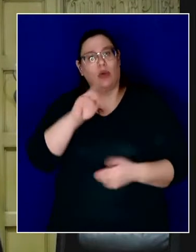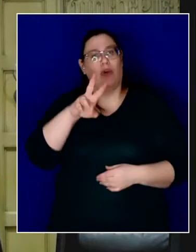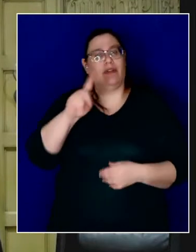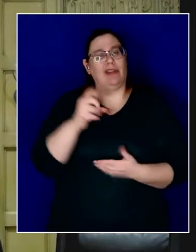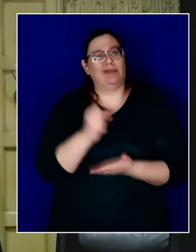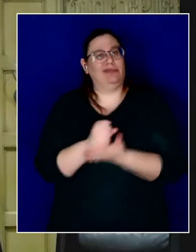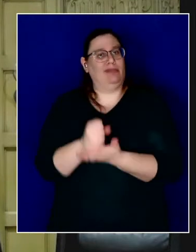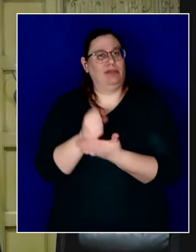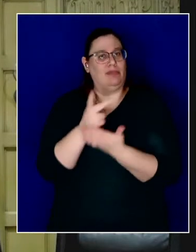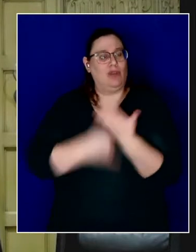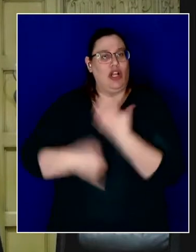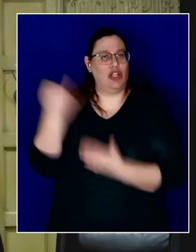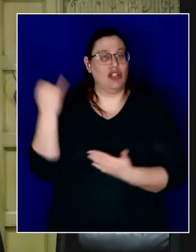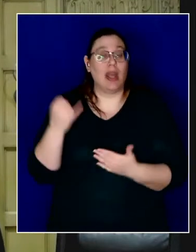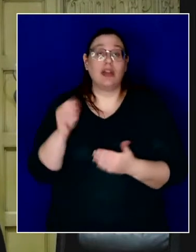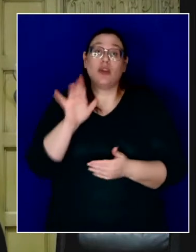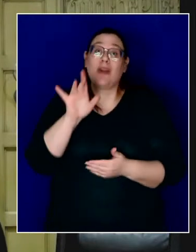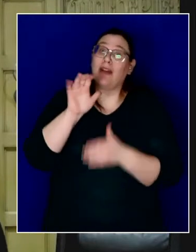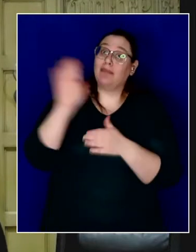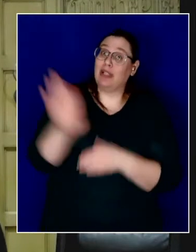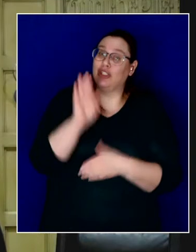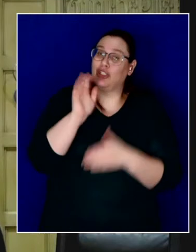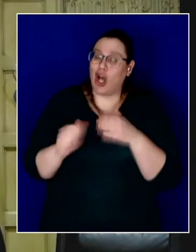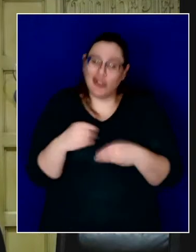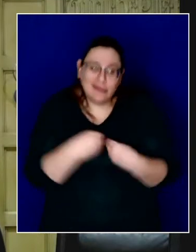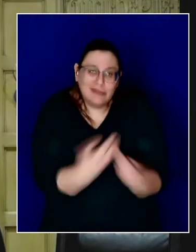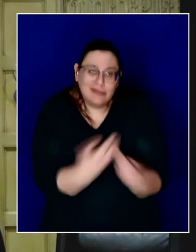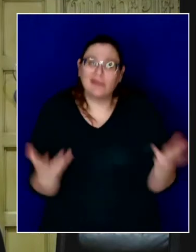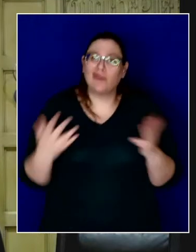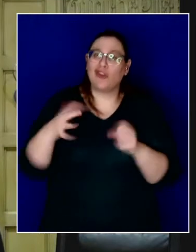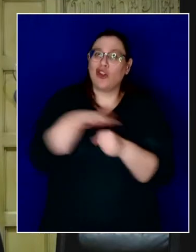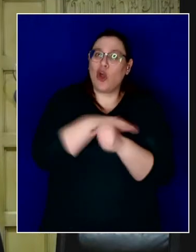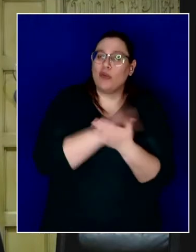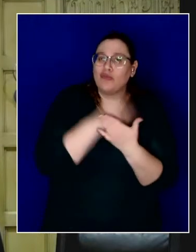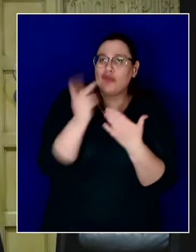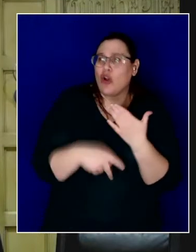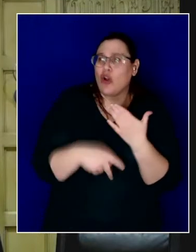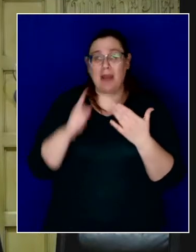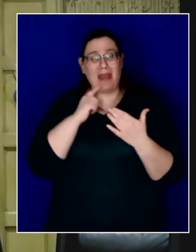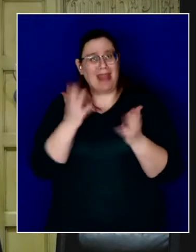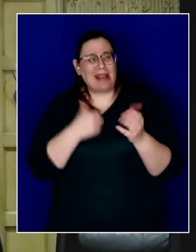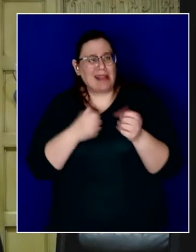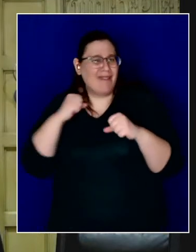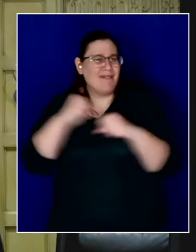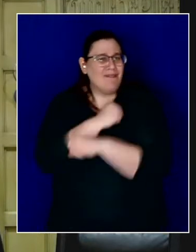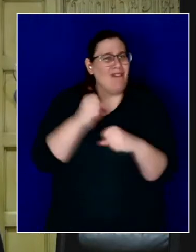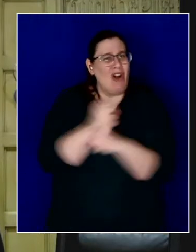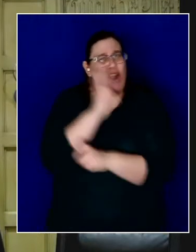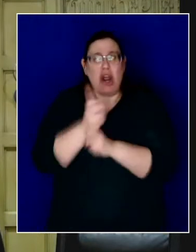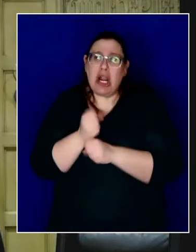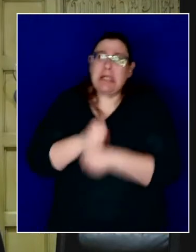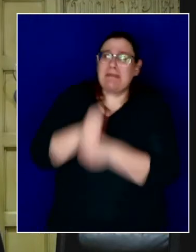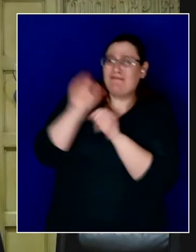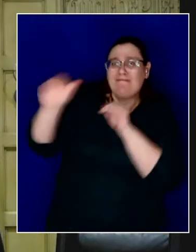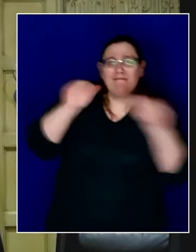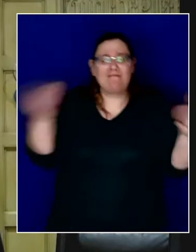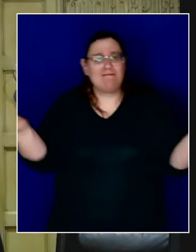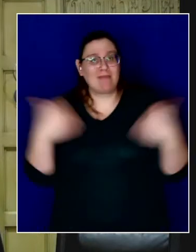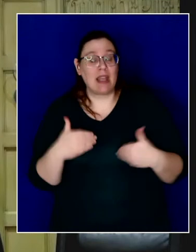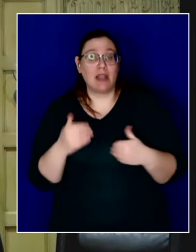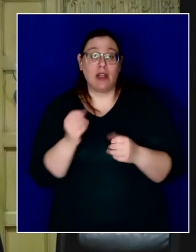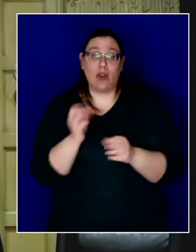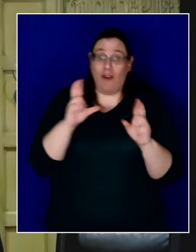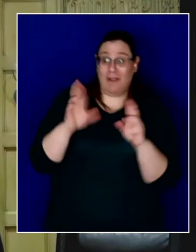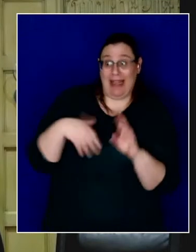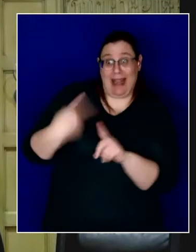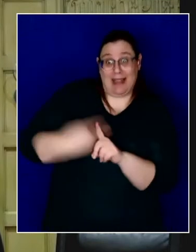in rental assistance program for state and local governments that I lobbied hard for, money that will help us to keep Angelinos housed hopefully next